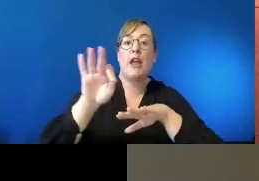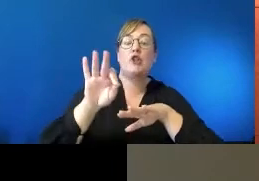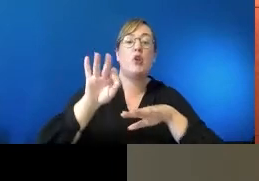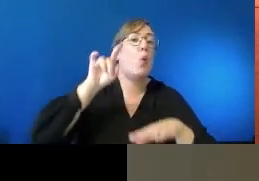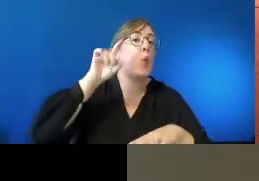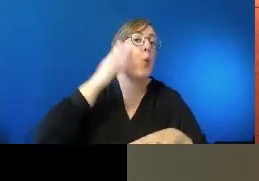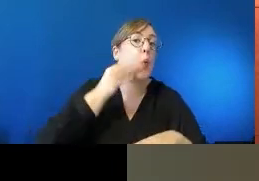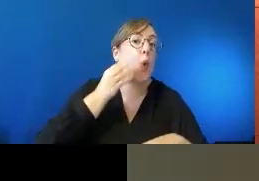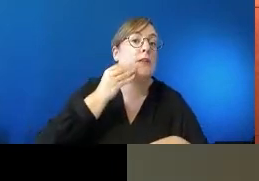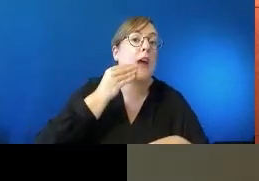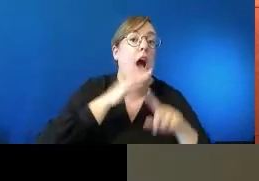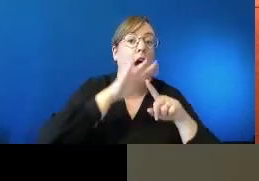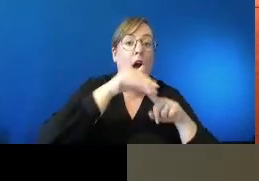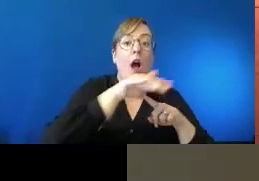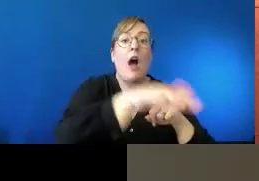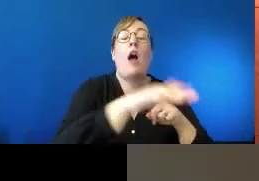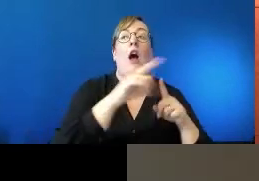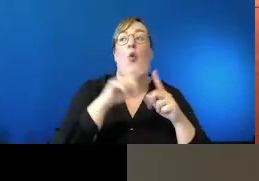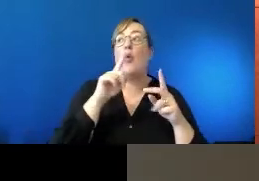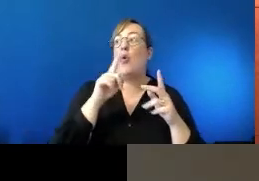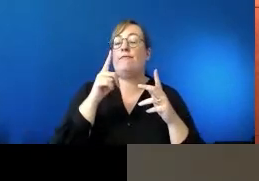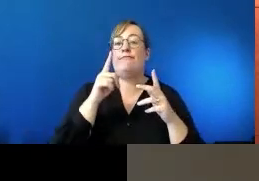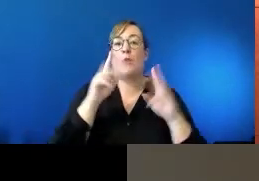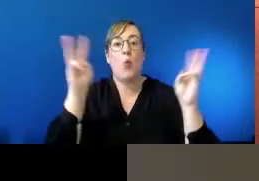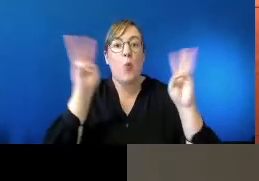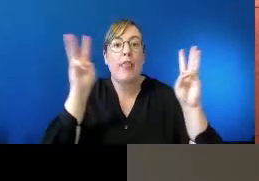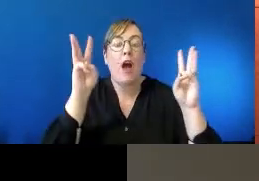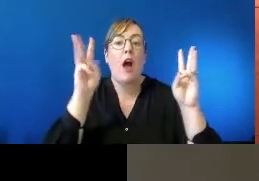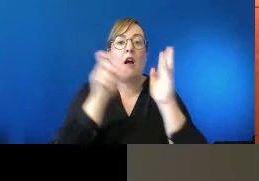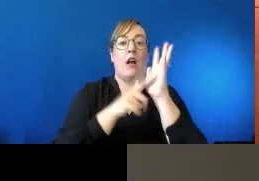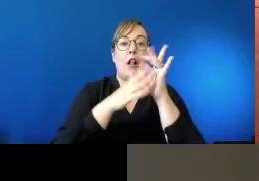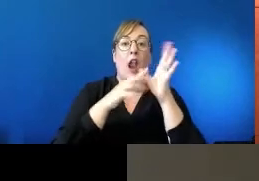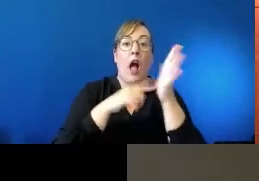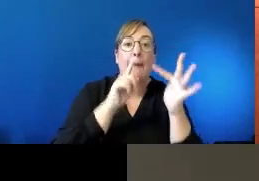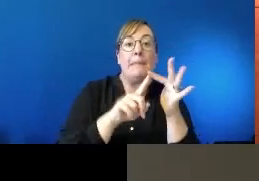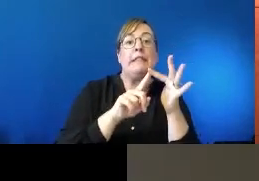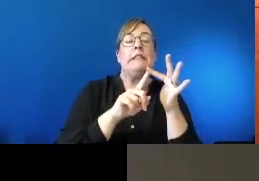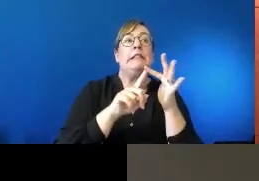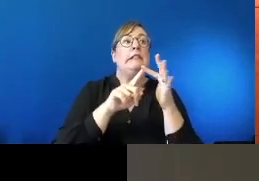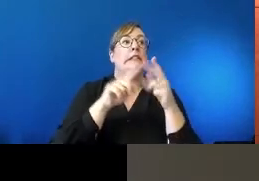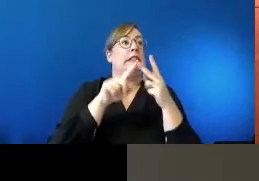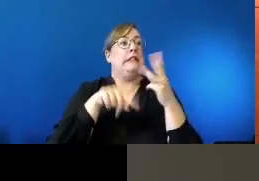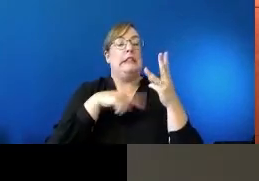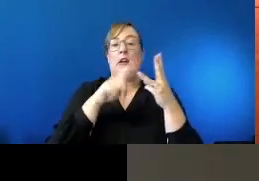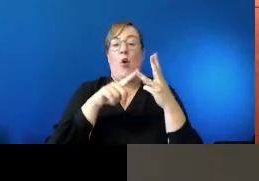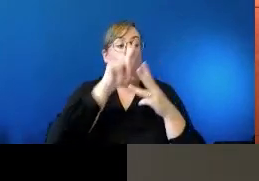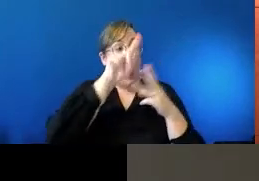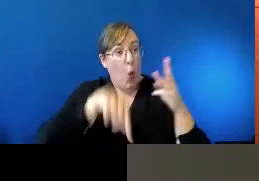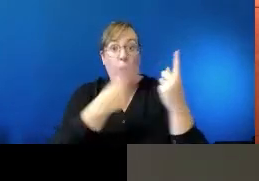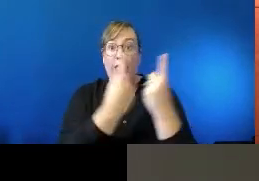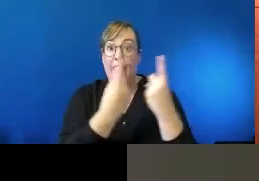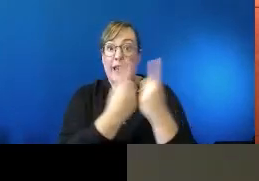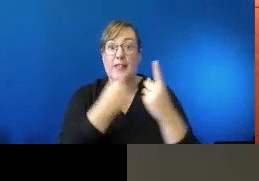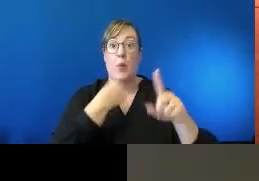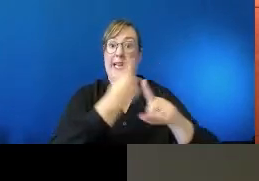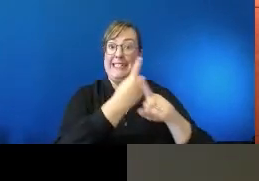i.e. whānau ora, i.e. everything that we discuss has an impact on